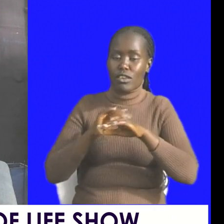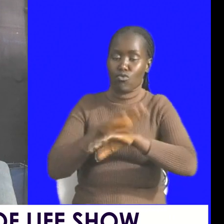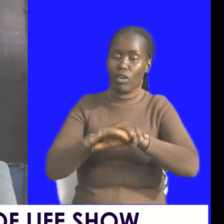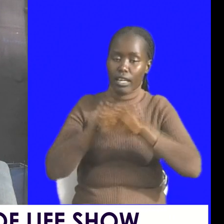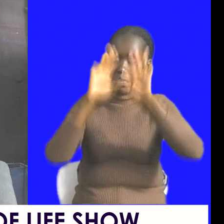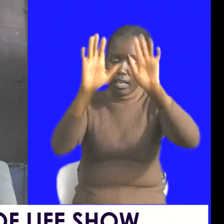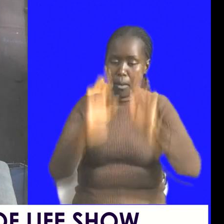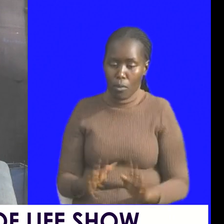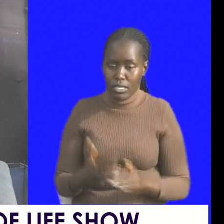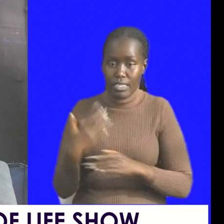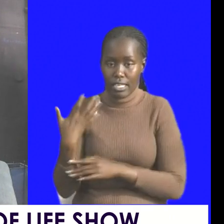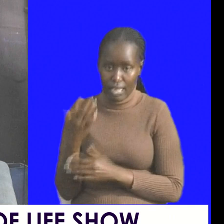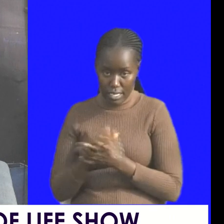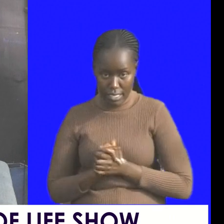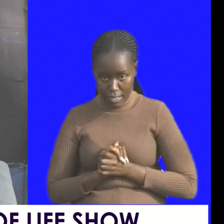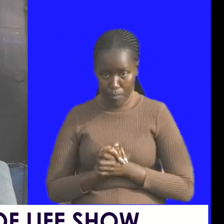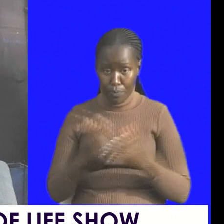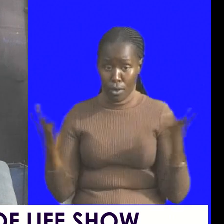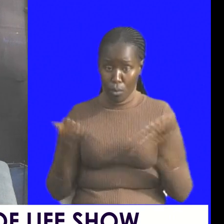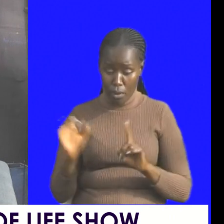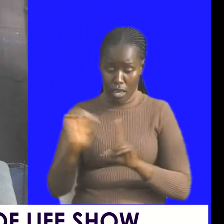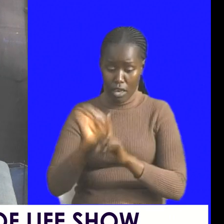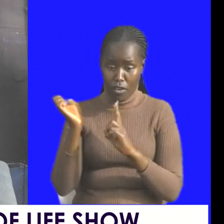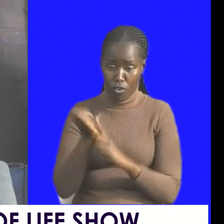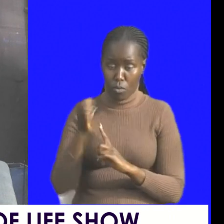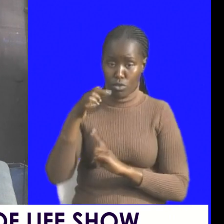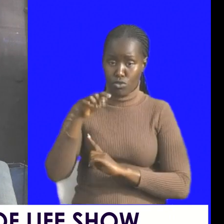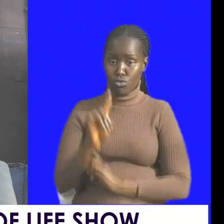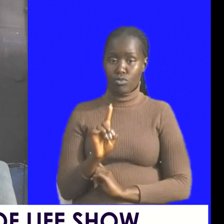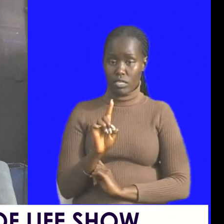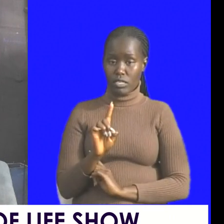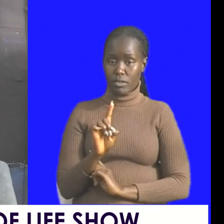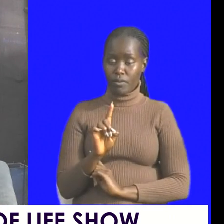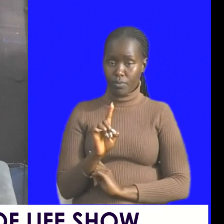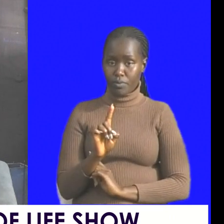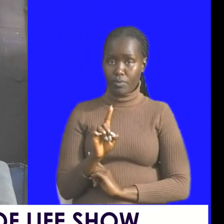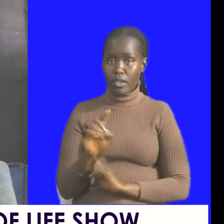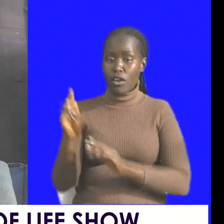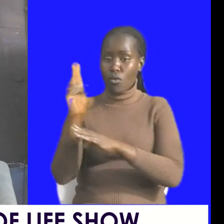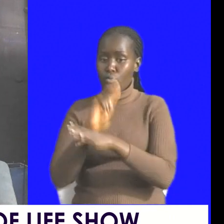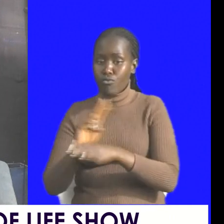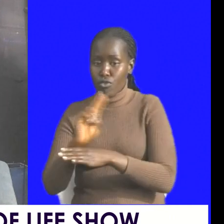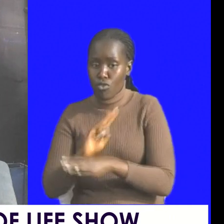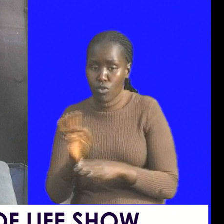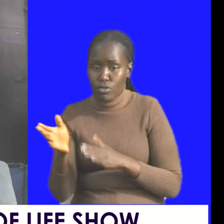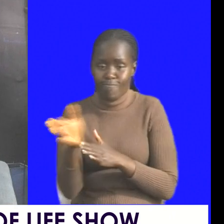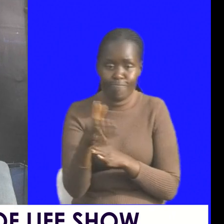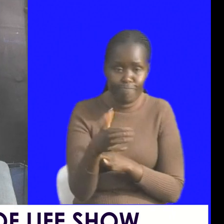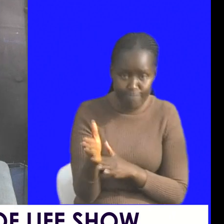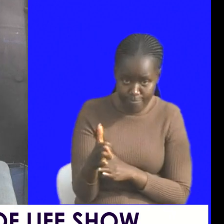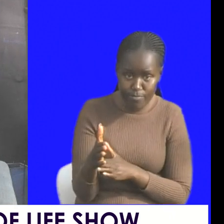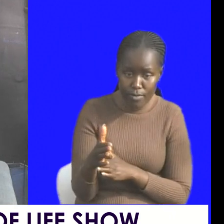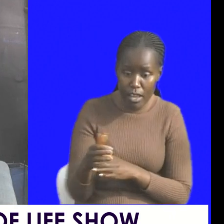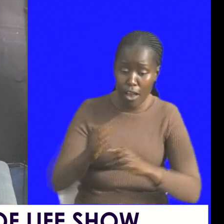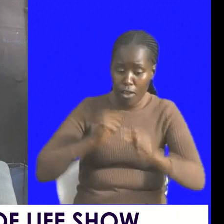key it is where your environment is what is the use of a fish fighting for space on land